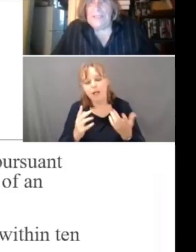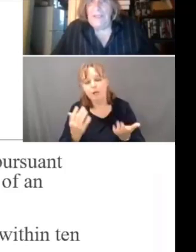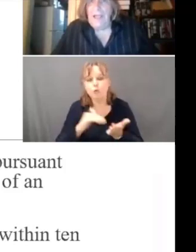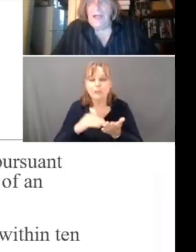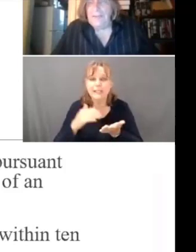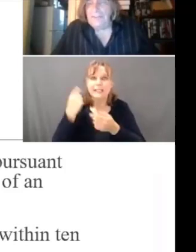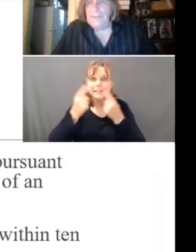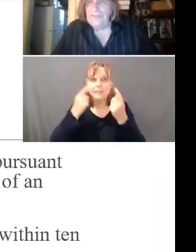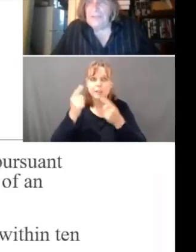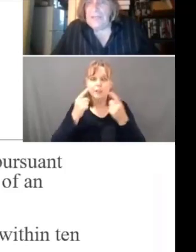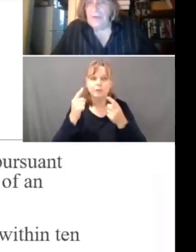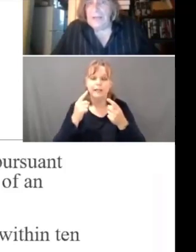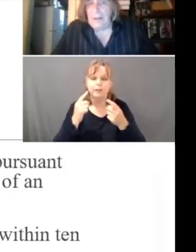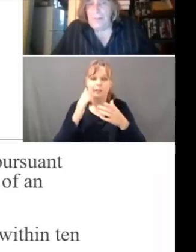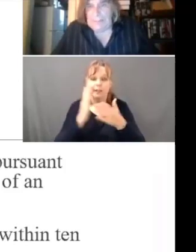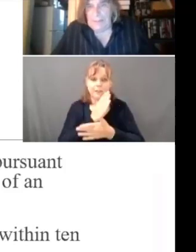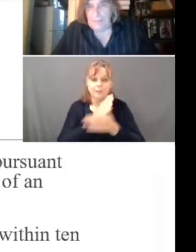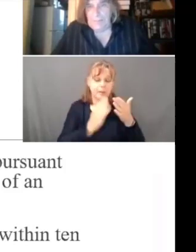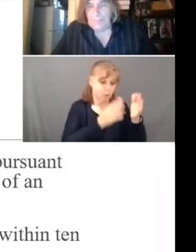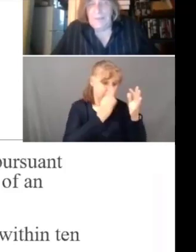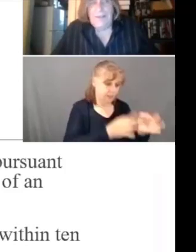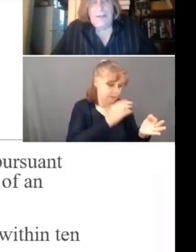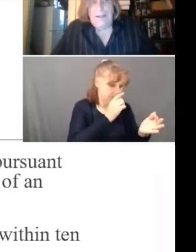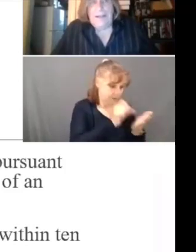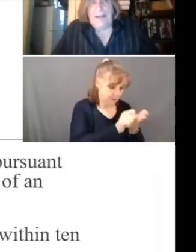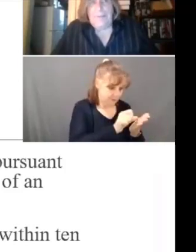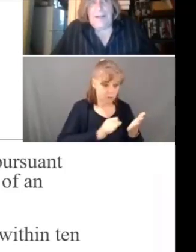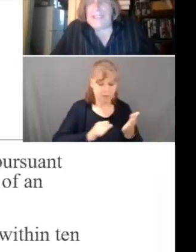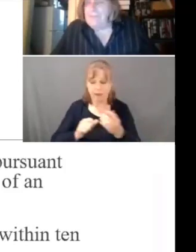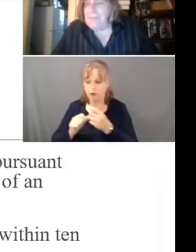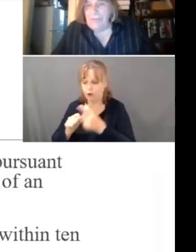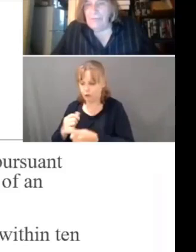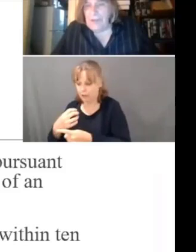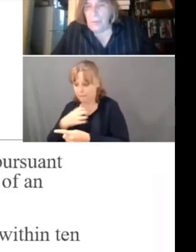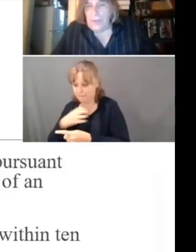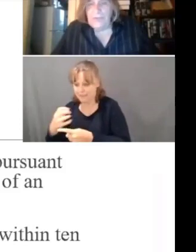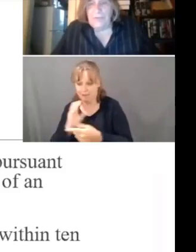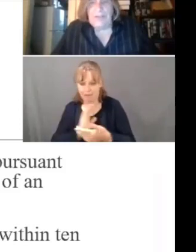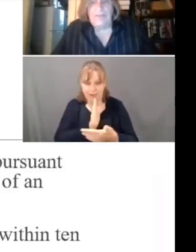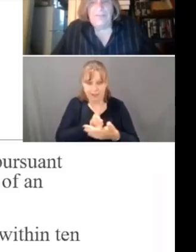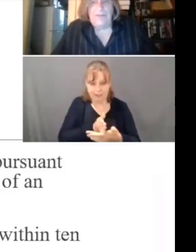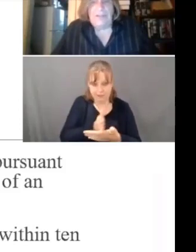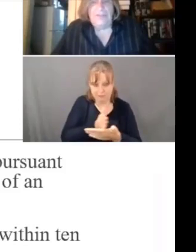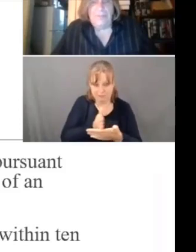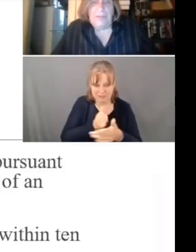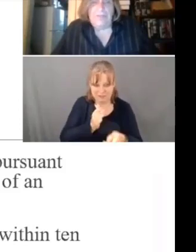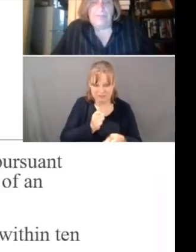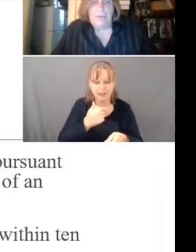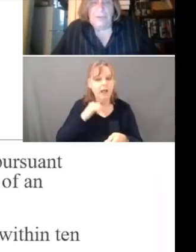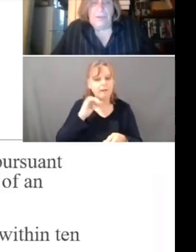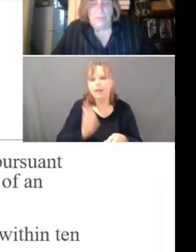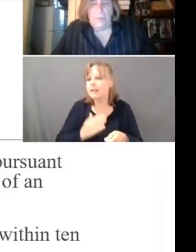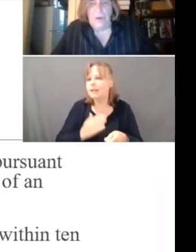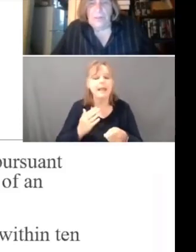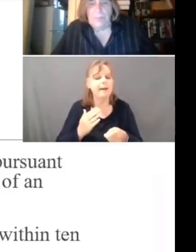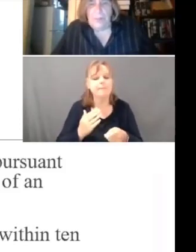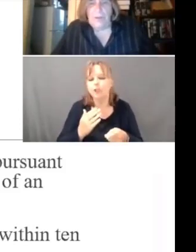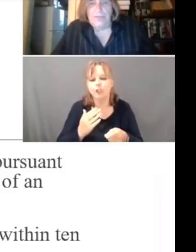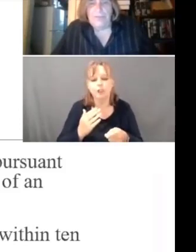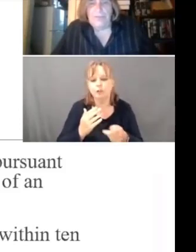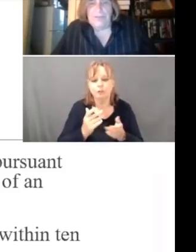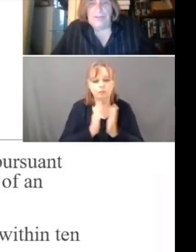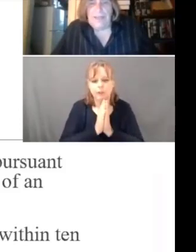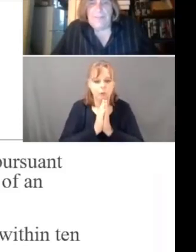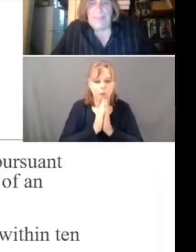between a decision letter and an appeal. I have never requested reconsideration. But after doing this work in